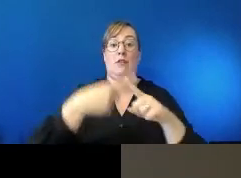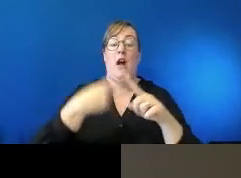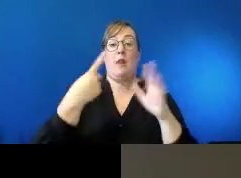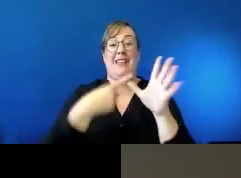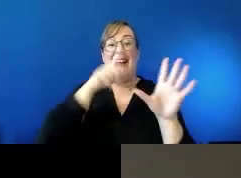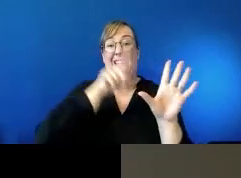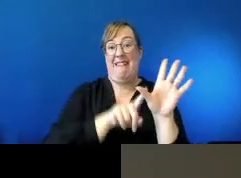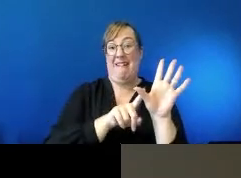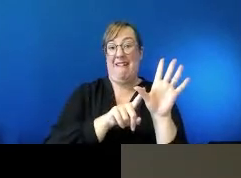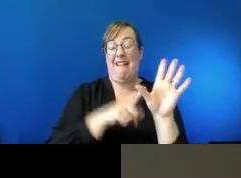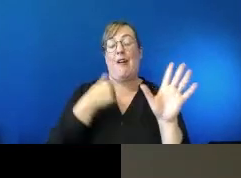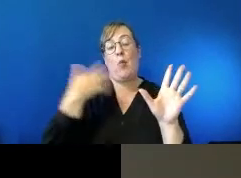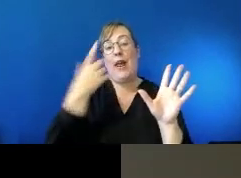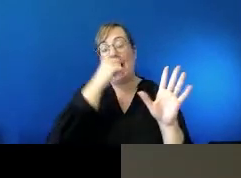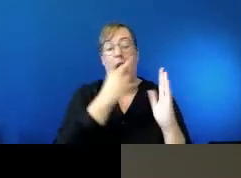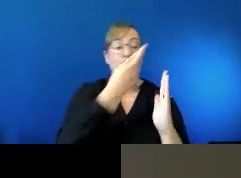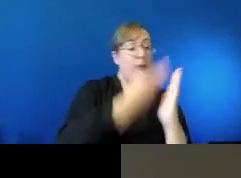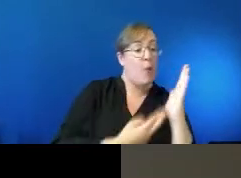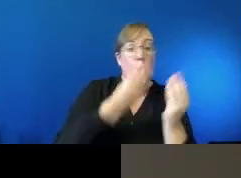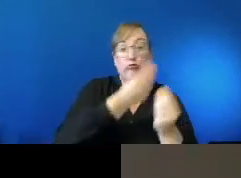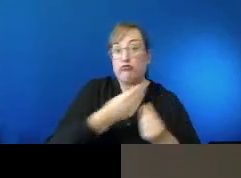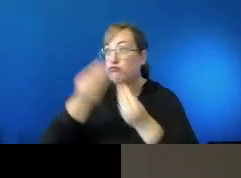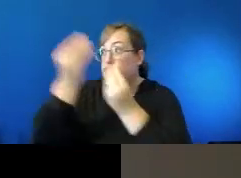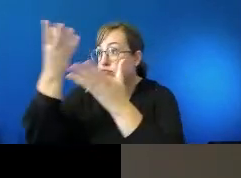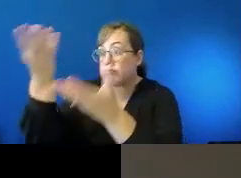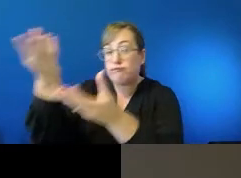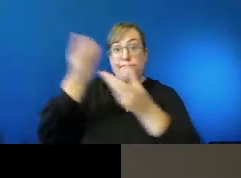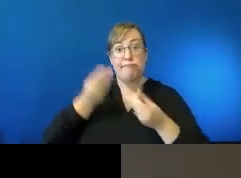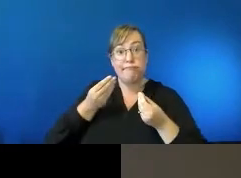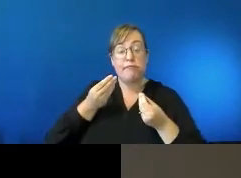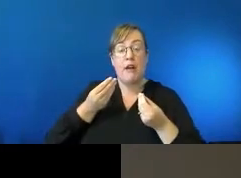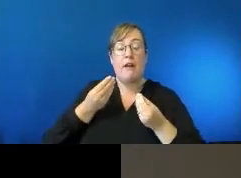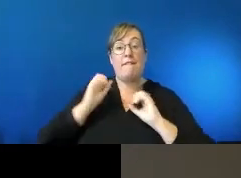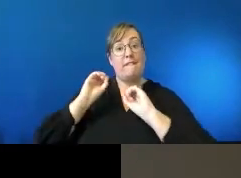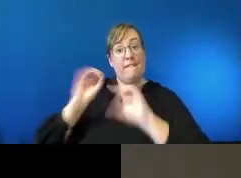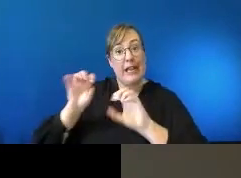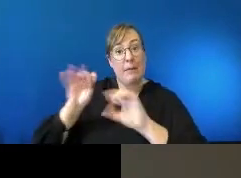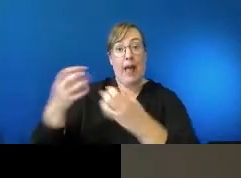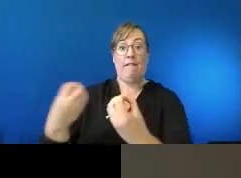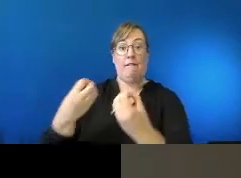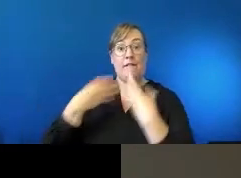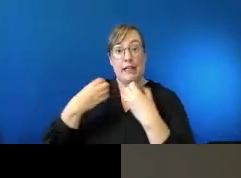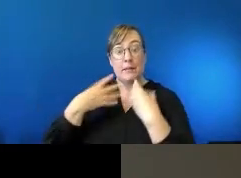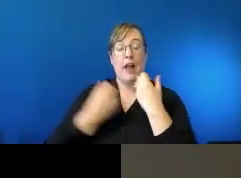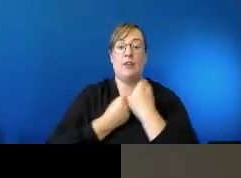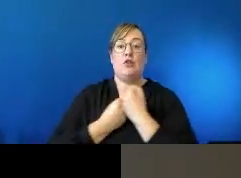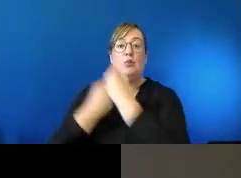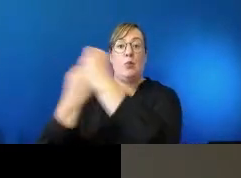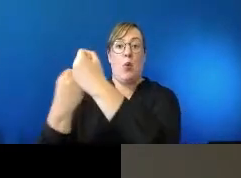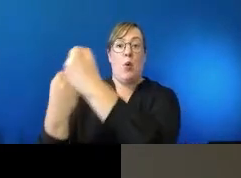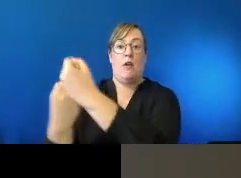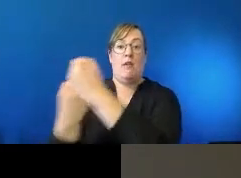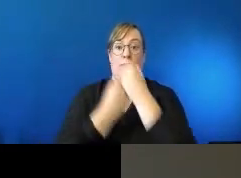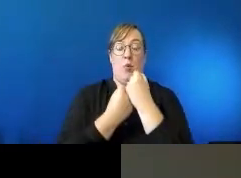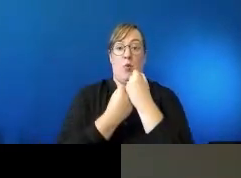other, we get feedback from each other, and we get support from each other, and then the whole